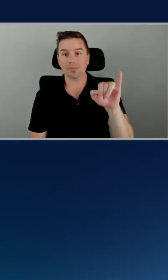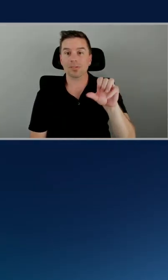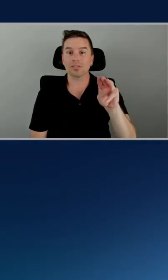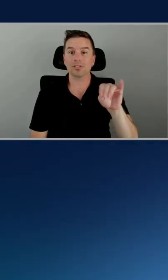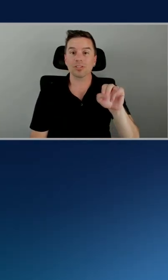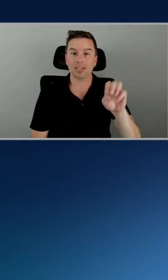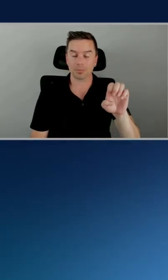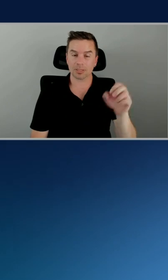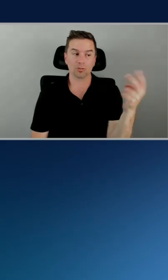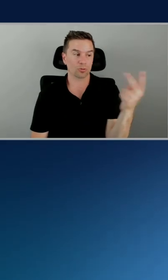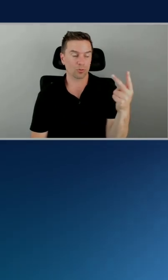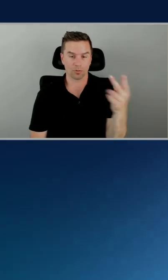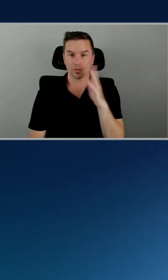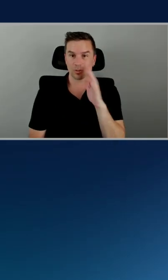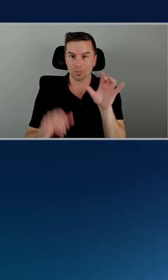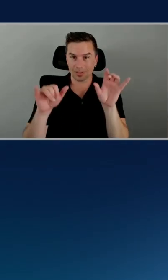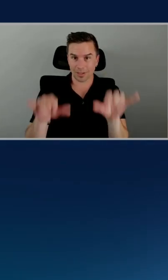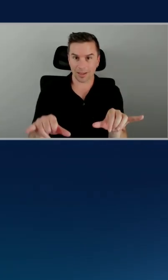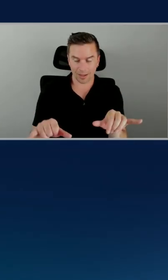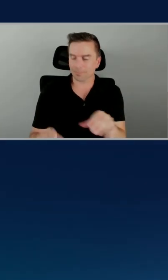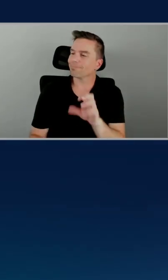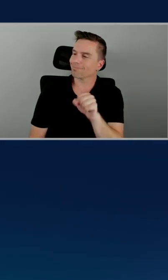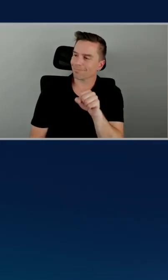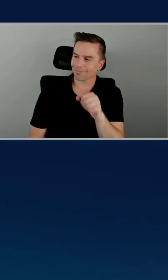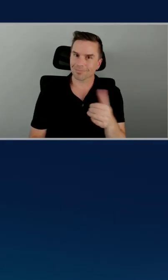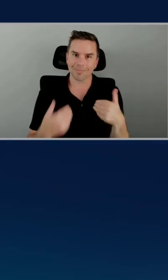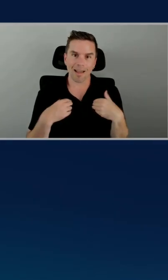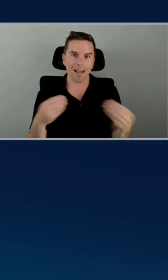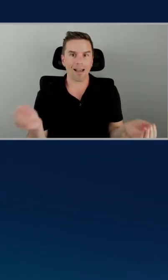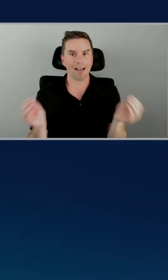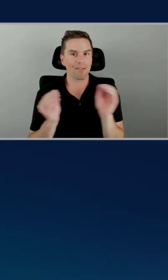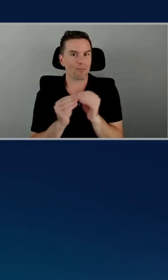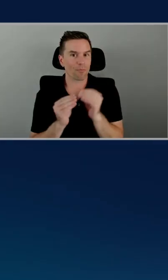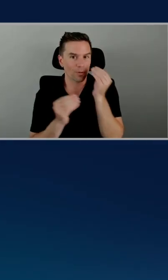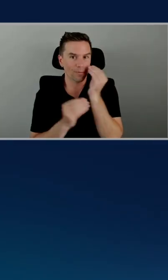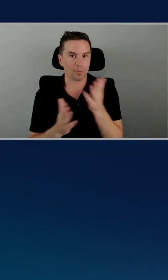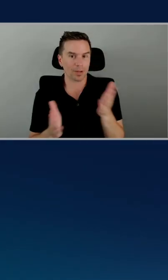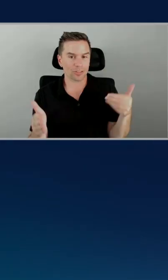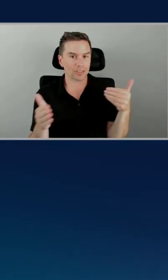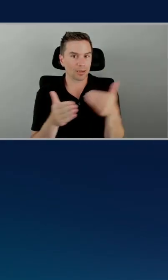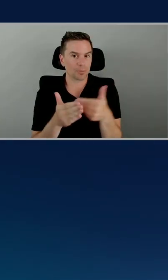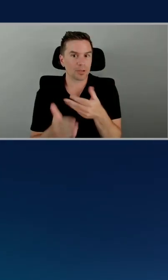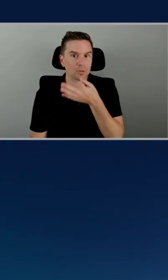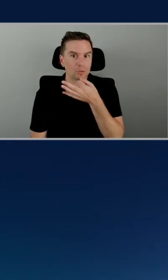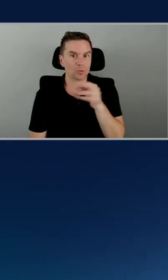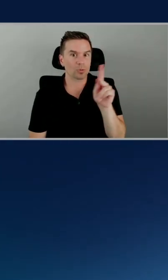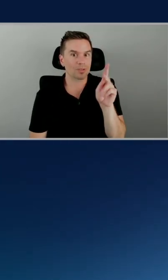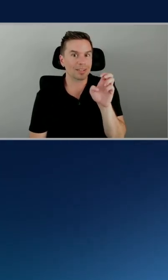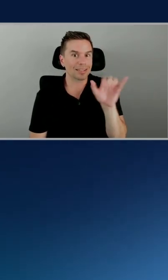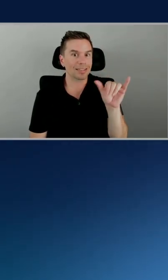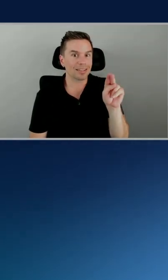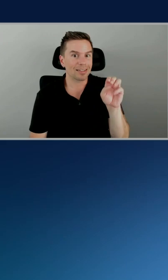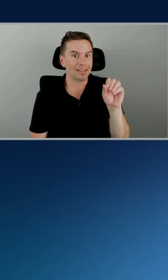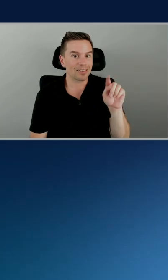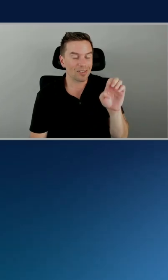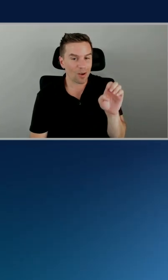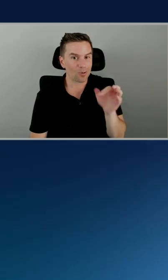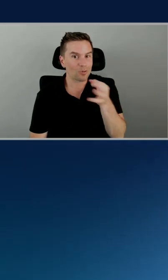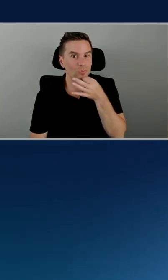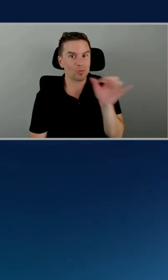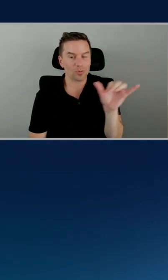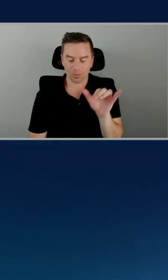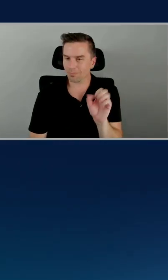stick around. We are. Got some more, uh, content coming up. We've got the keynote. Yeah. I'm excited for the keynote. So